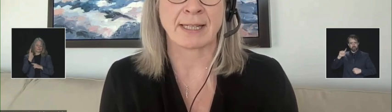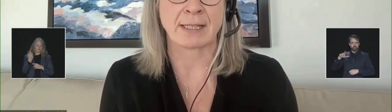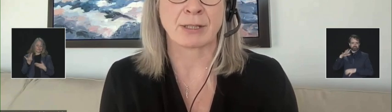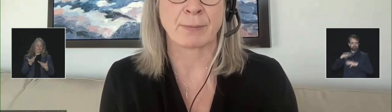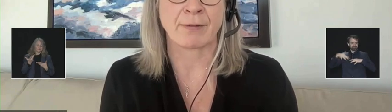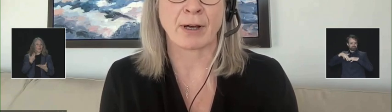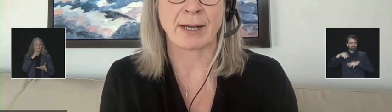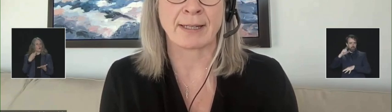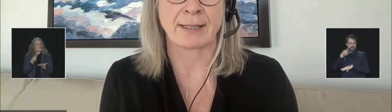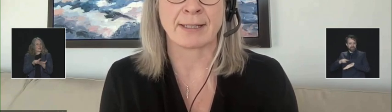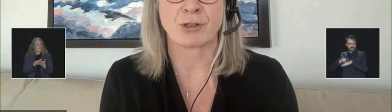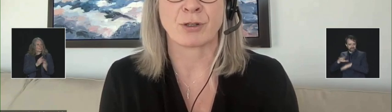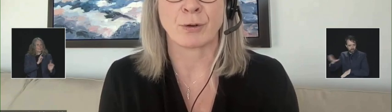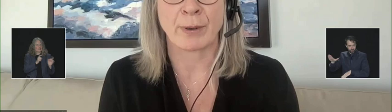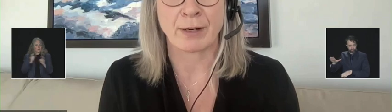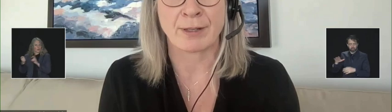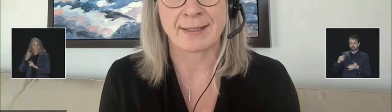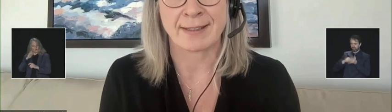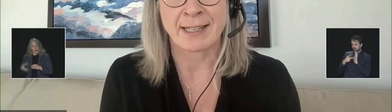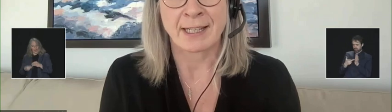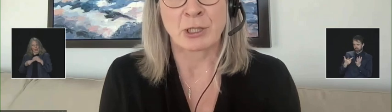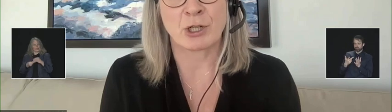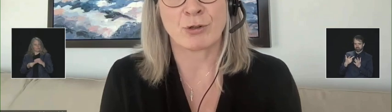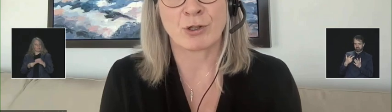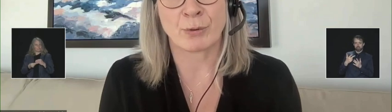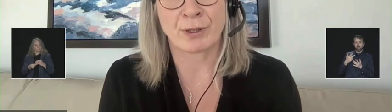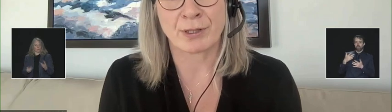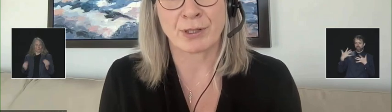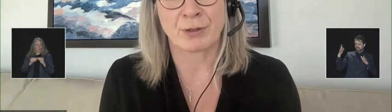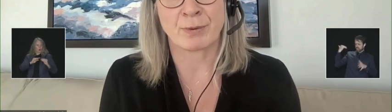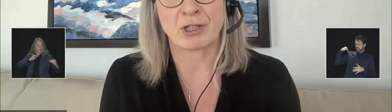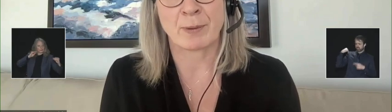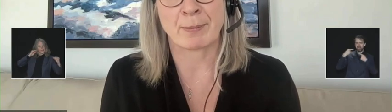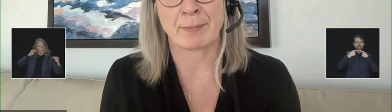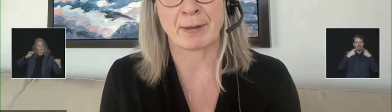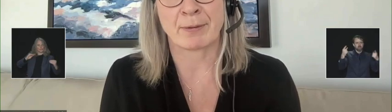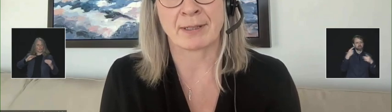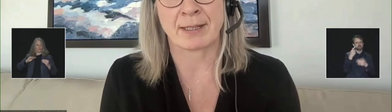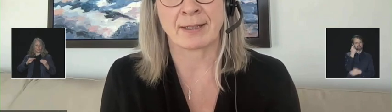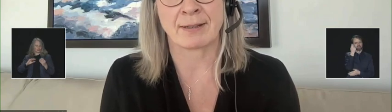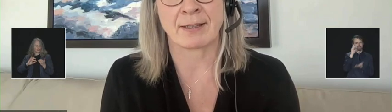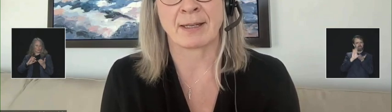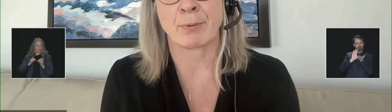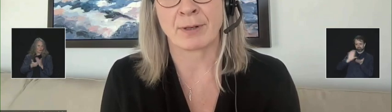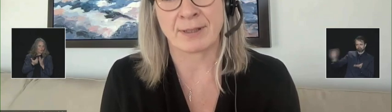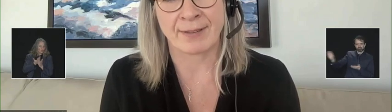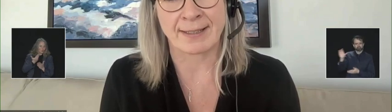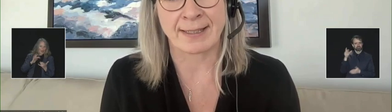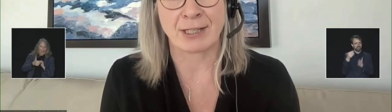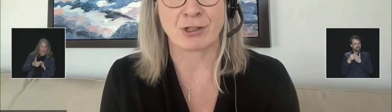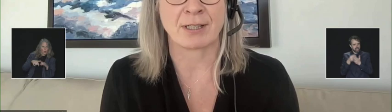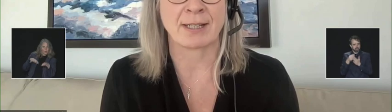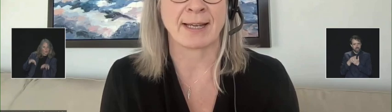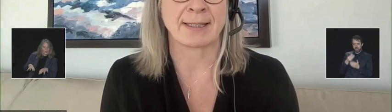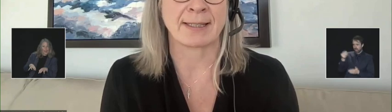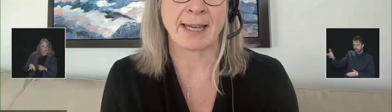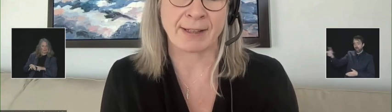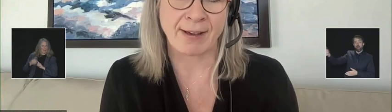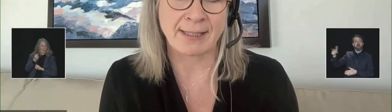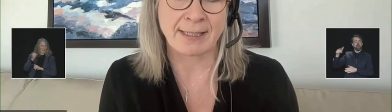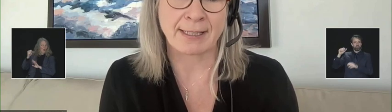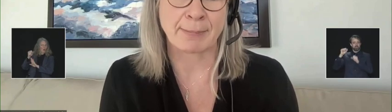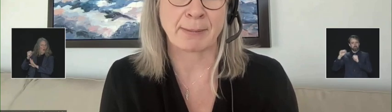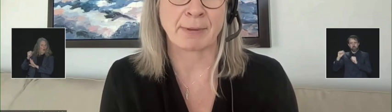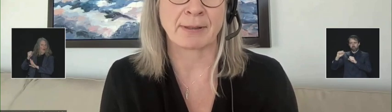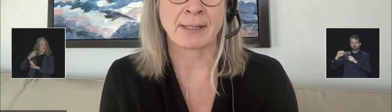funding to provide additional awareness and new tools to reach people about the importance of vaccination and